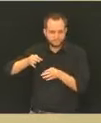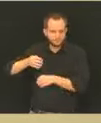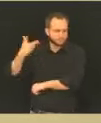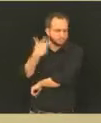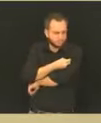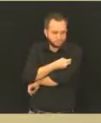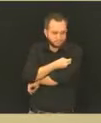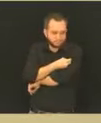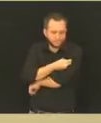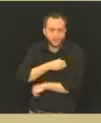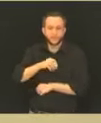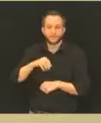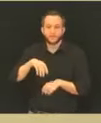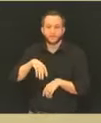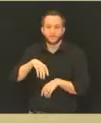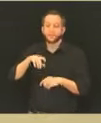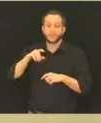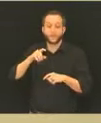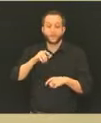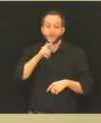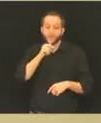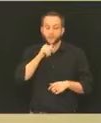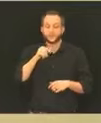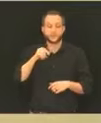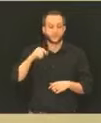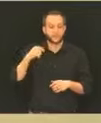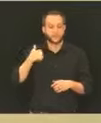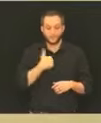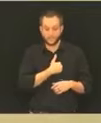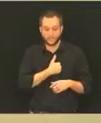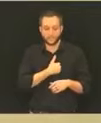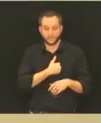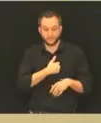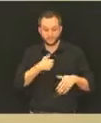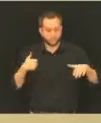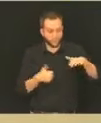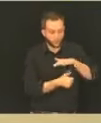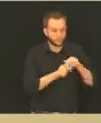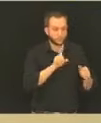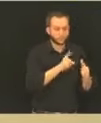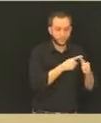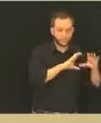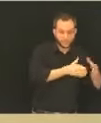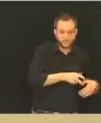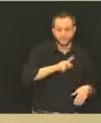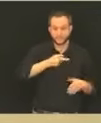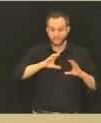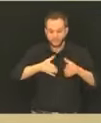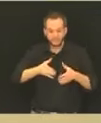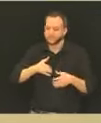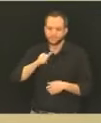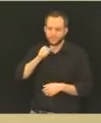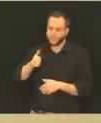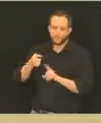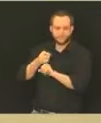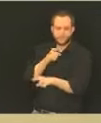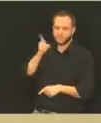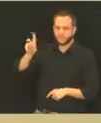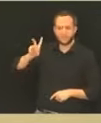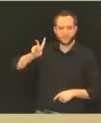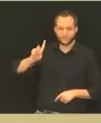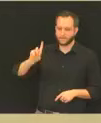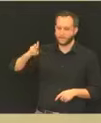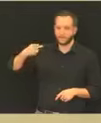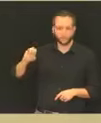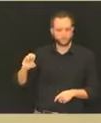phase one or phase two is not determined by us, is determined by KDHE. And the